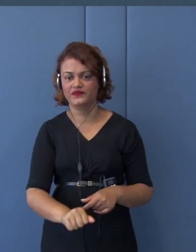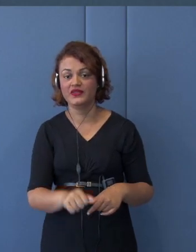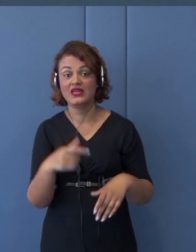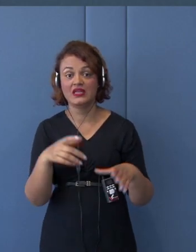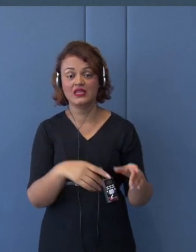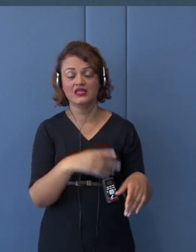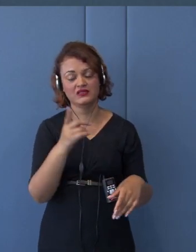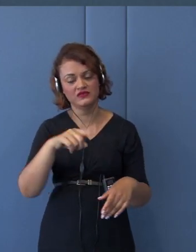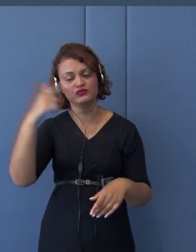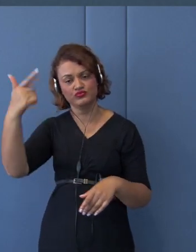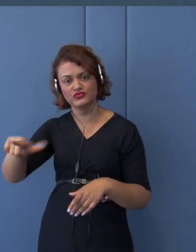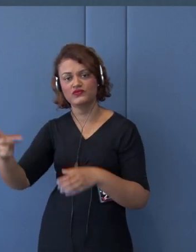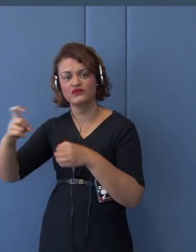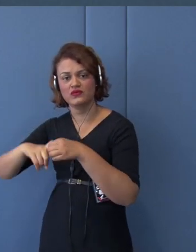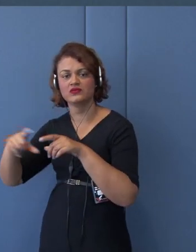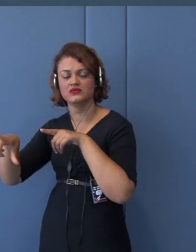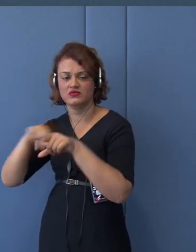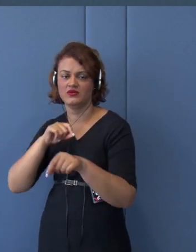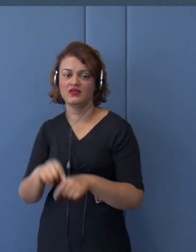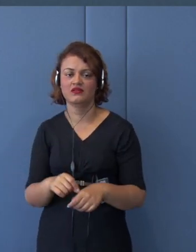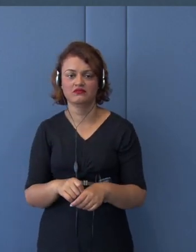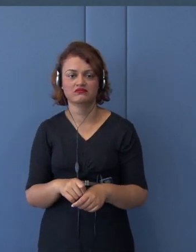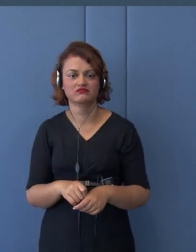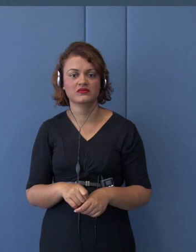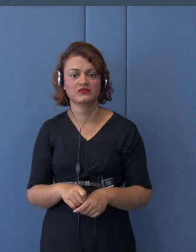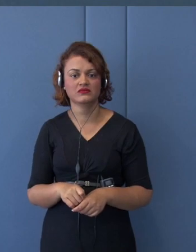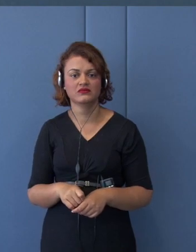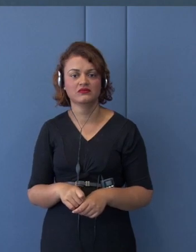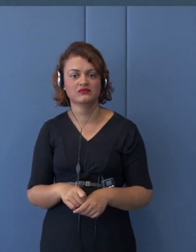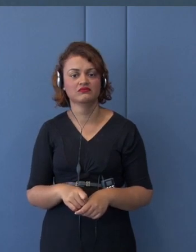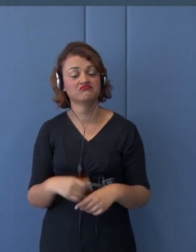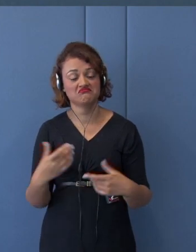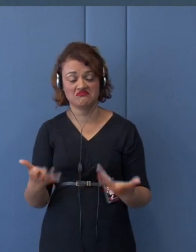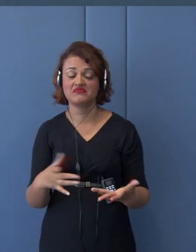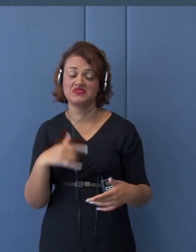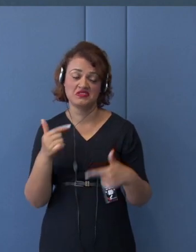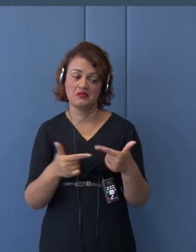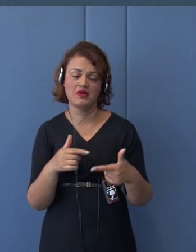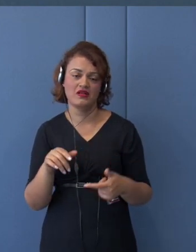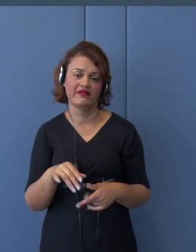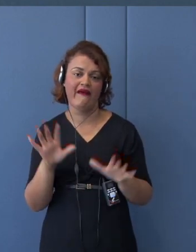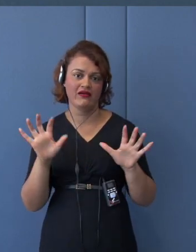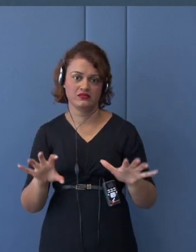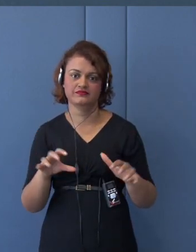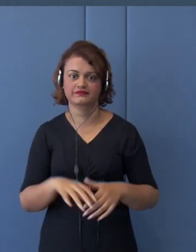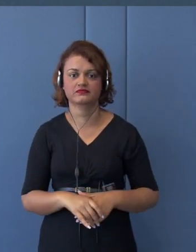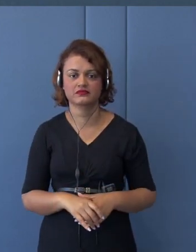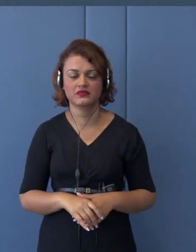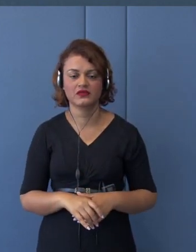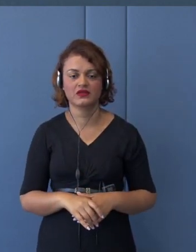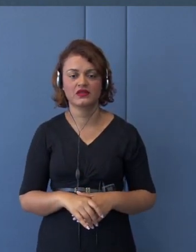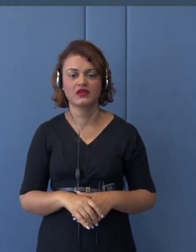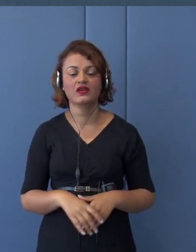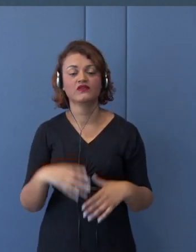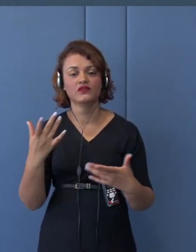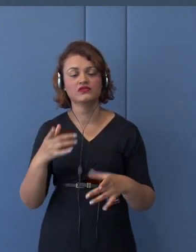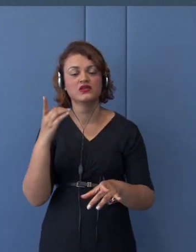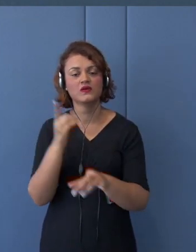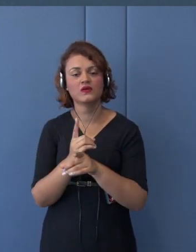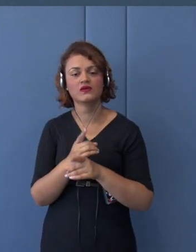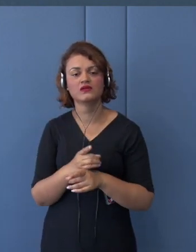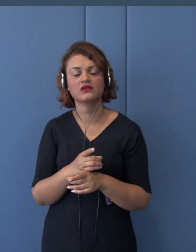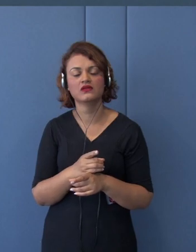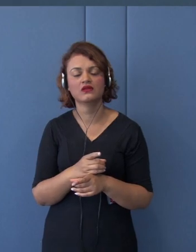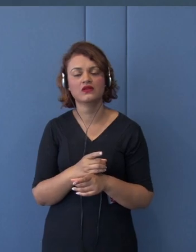So, it's functioning in this way. The same thing you can find also here, example three, this is